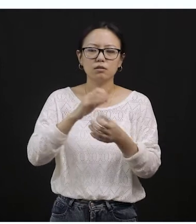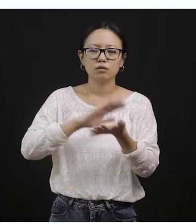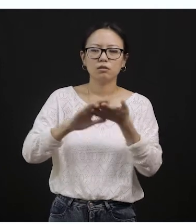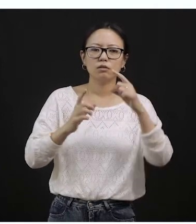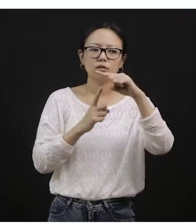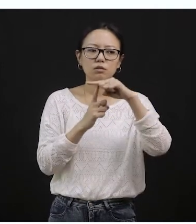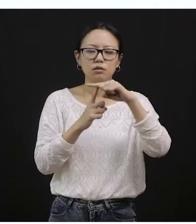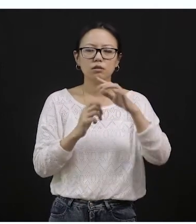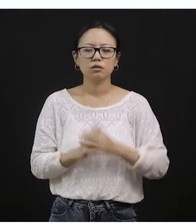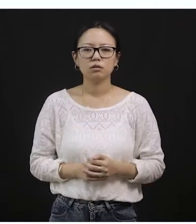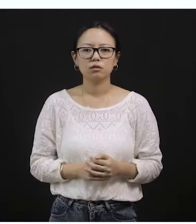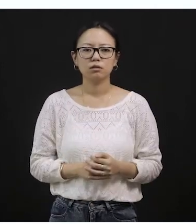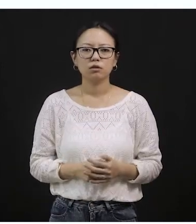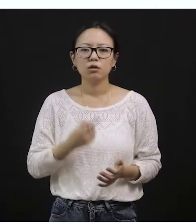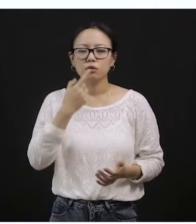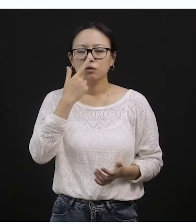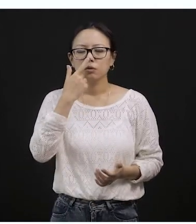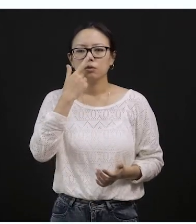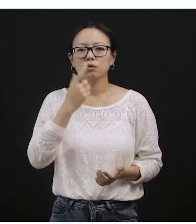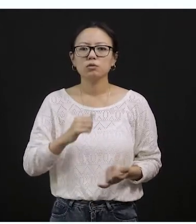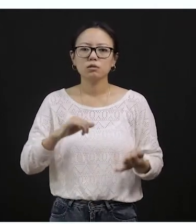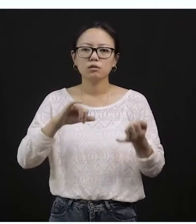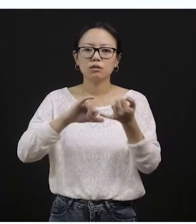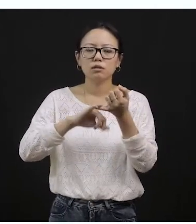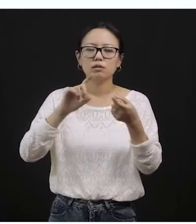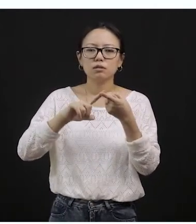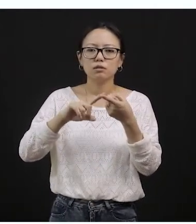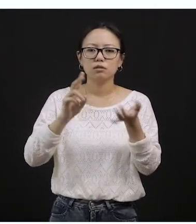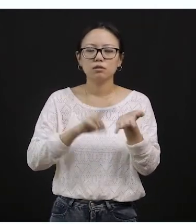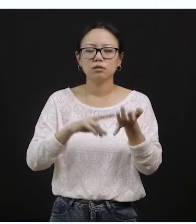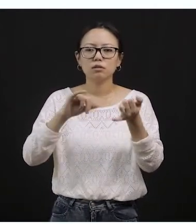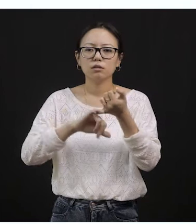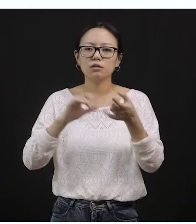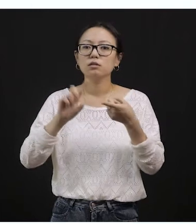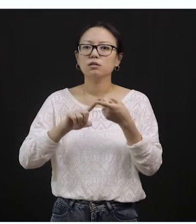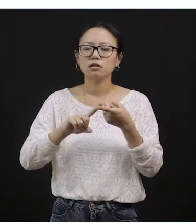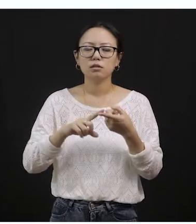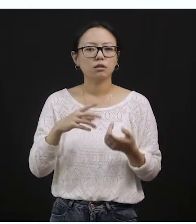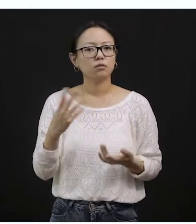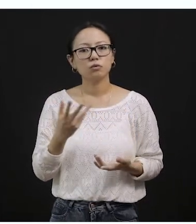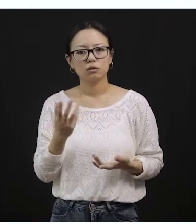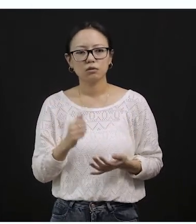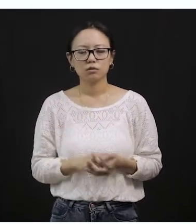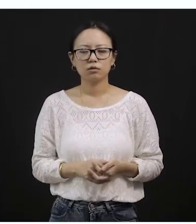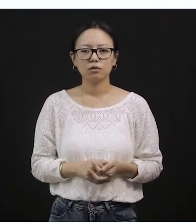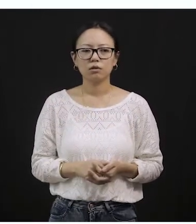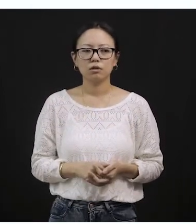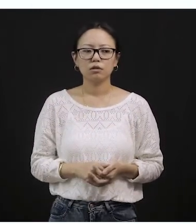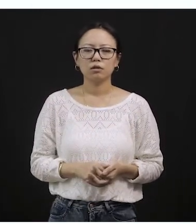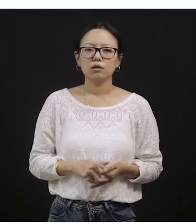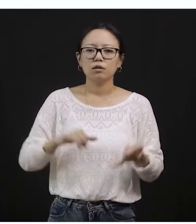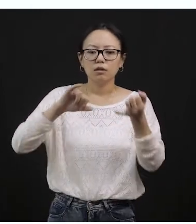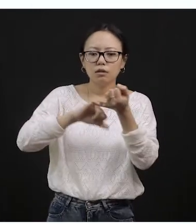We use our nose to smell. So our nose is the sense of smell.